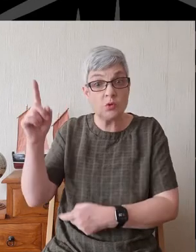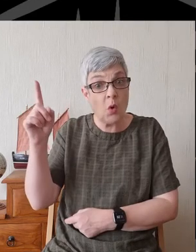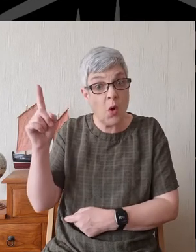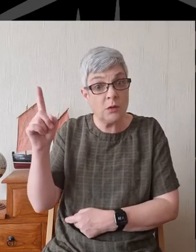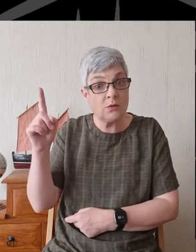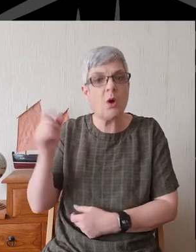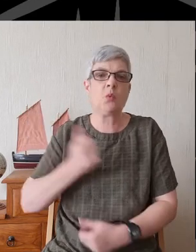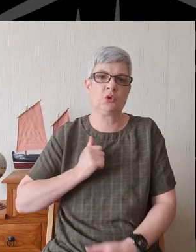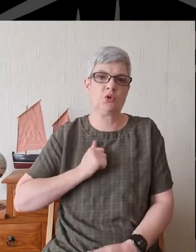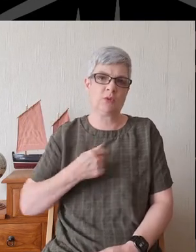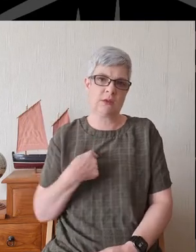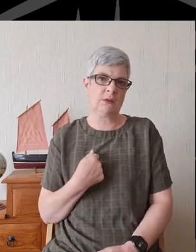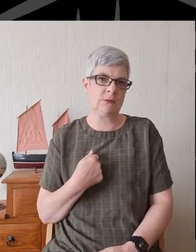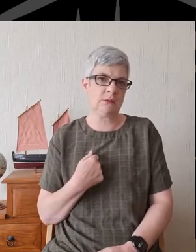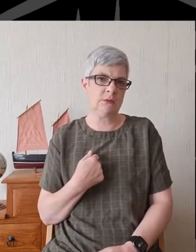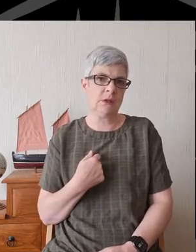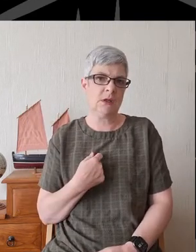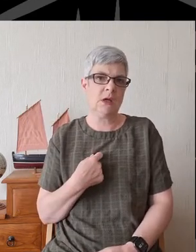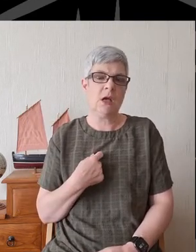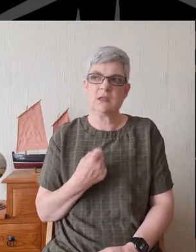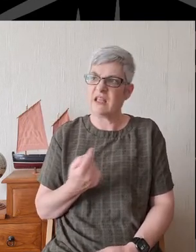God or pursuing our own agenda?